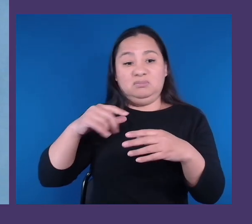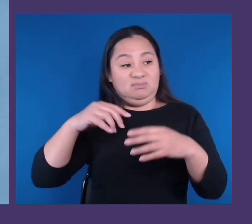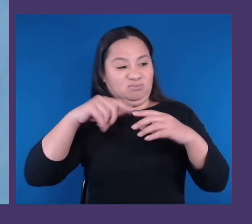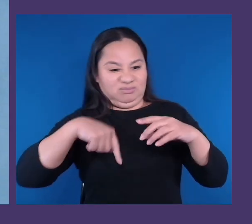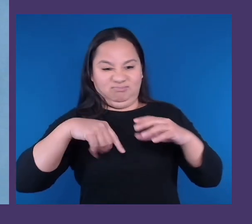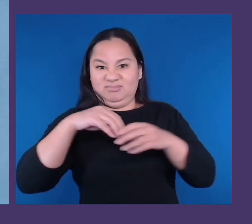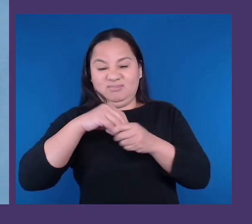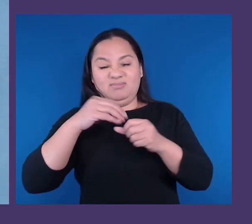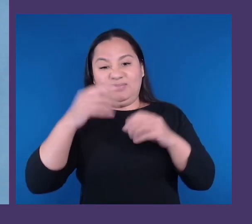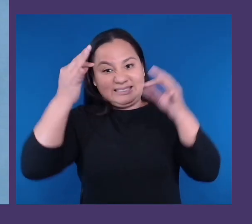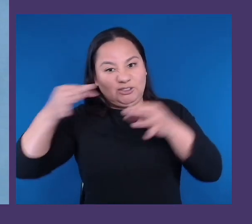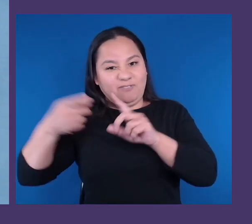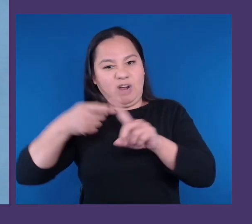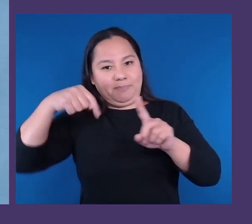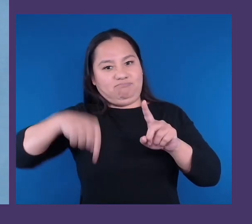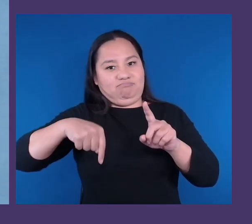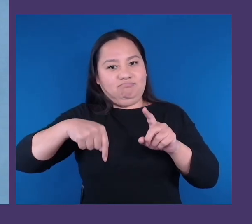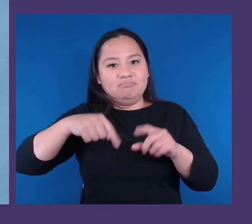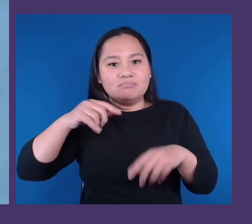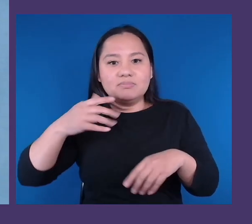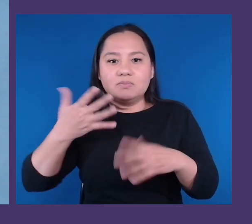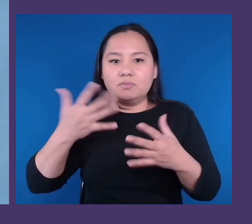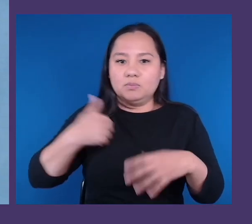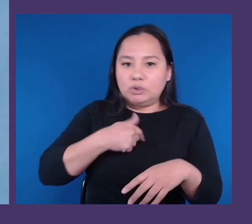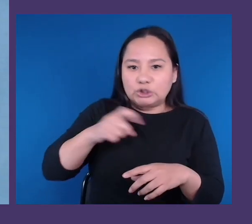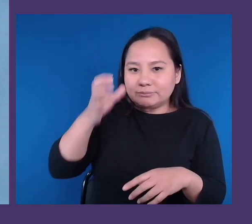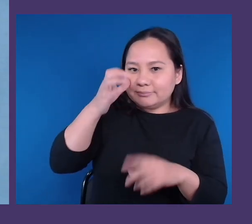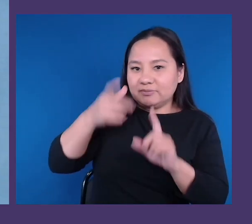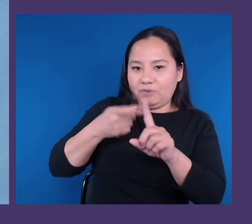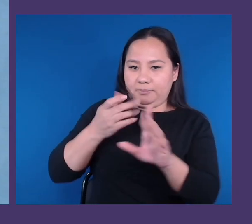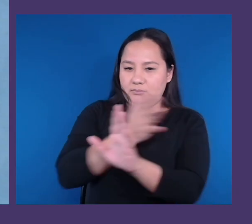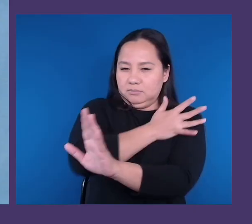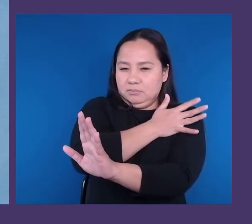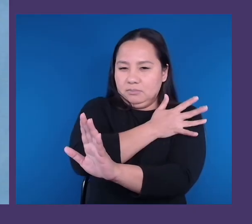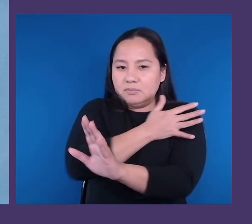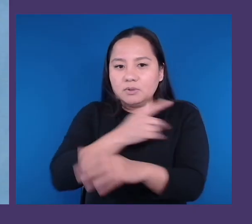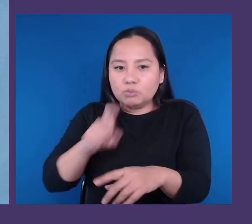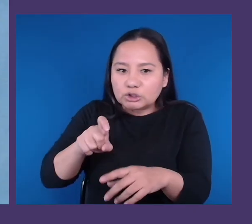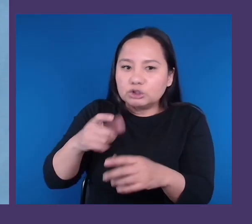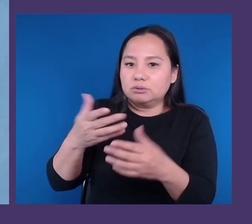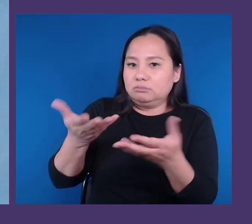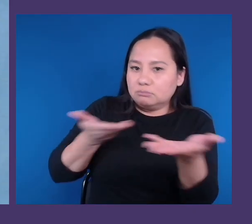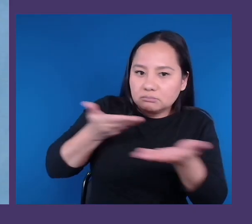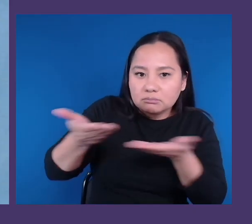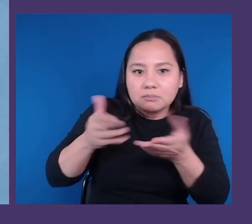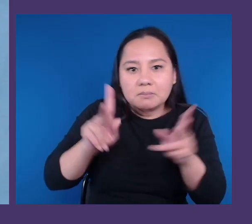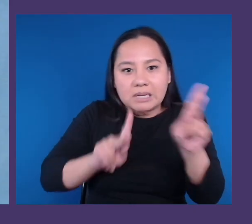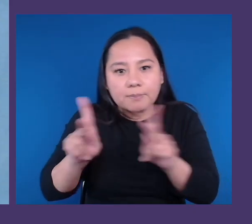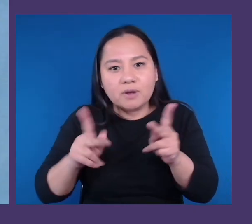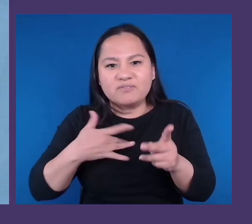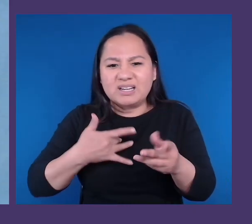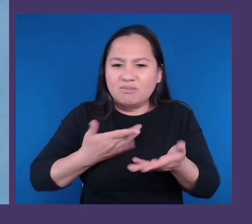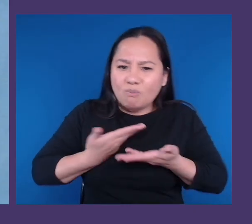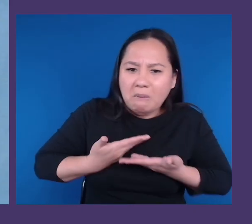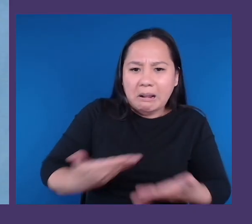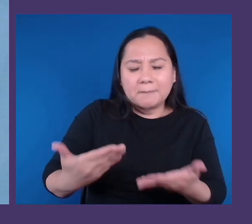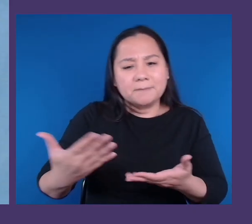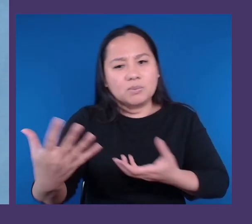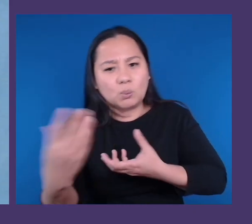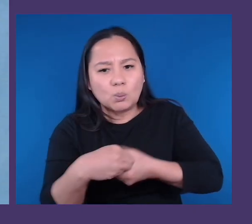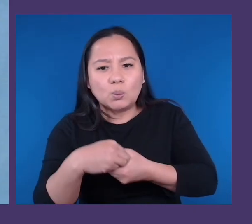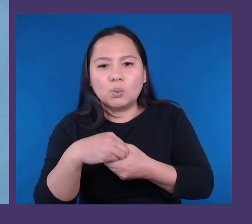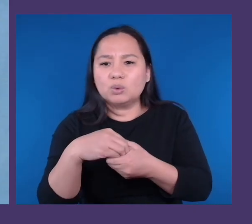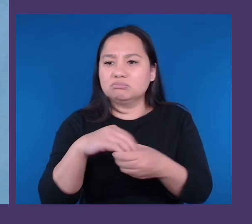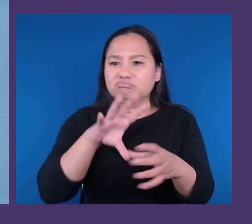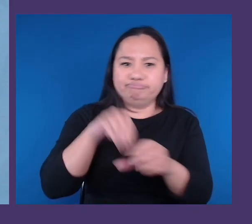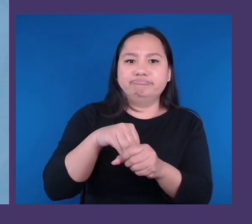be inviting people in to feel welcomed and truly included as part of the team. They should feel safe to ask questions and seek